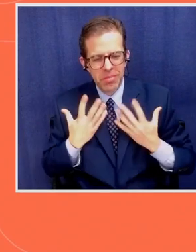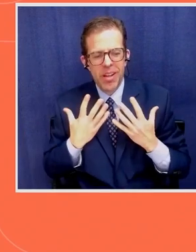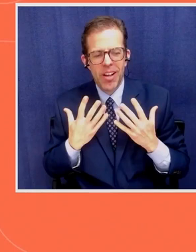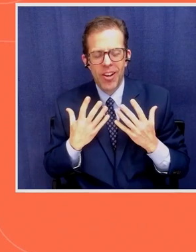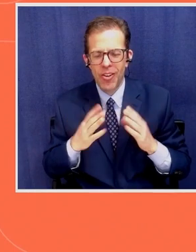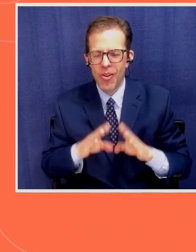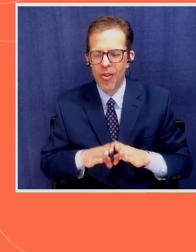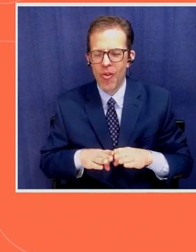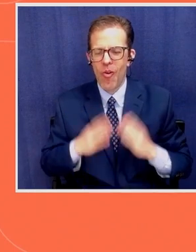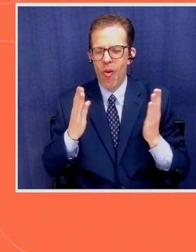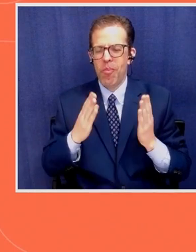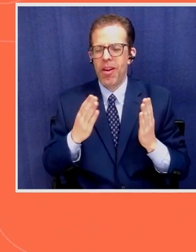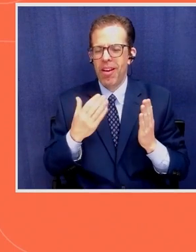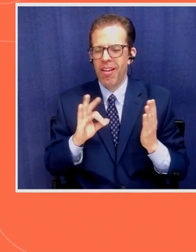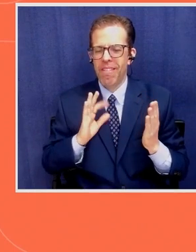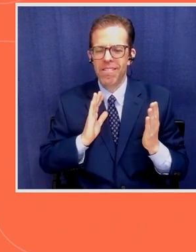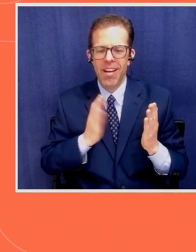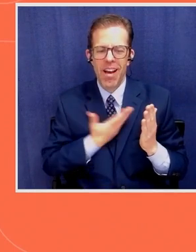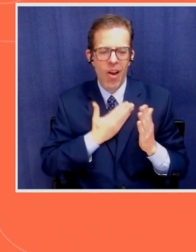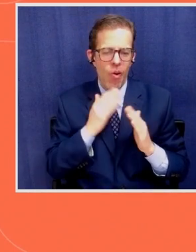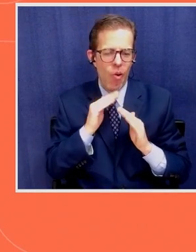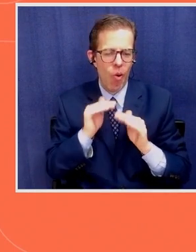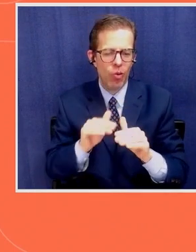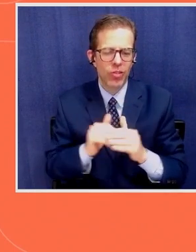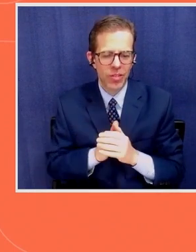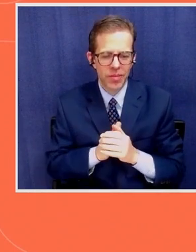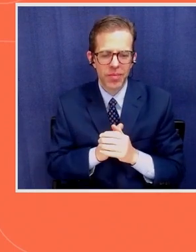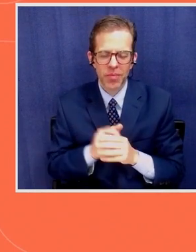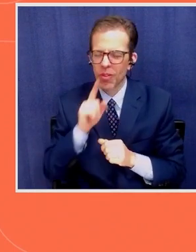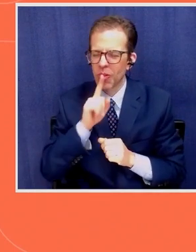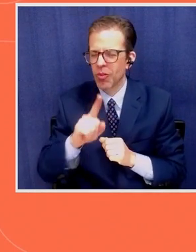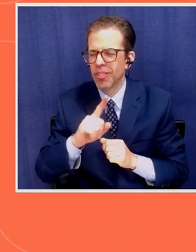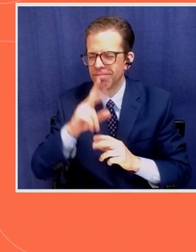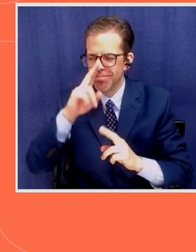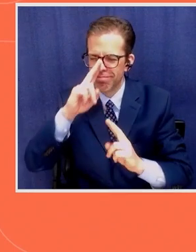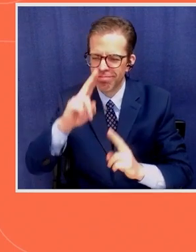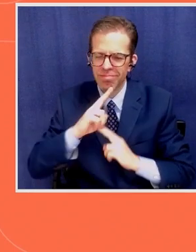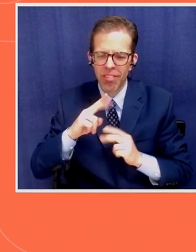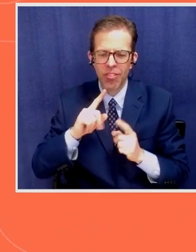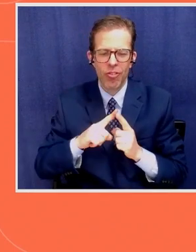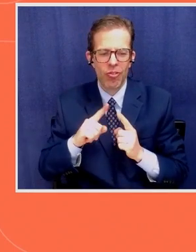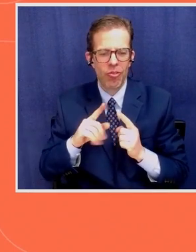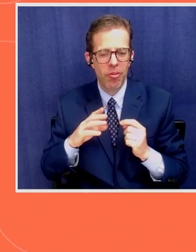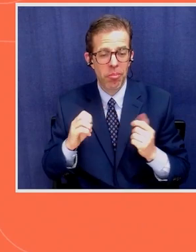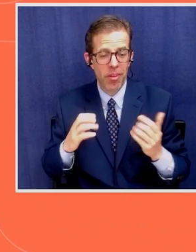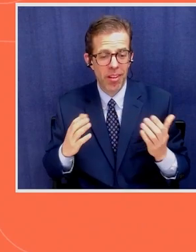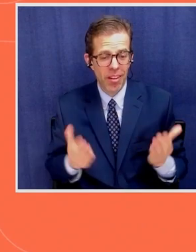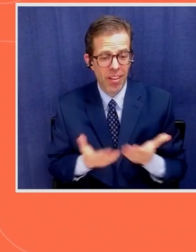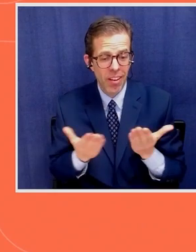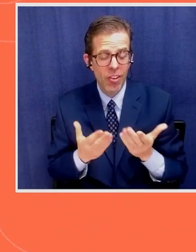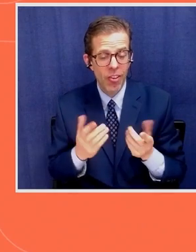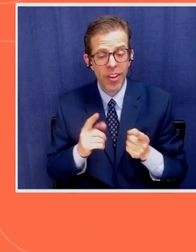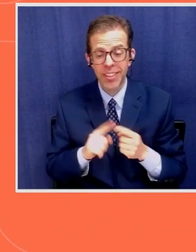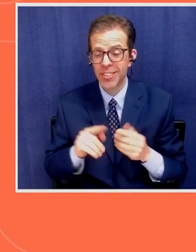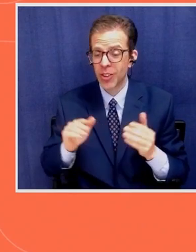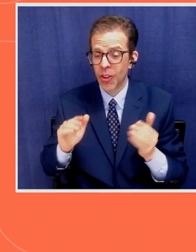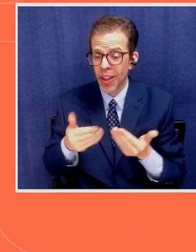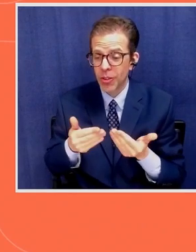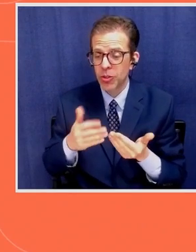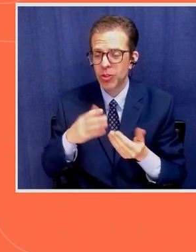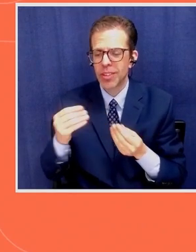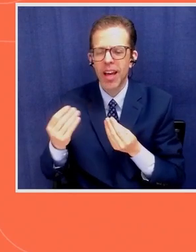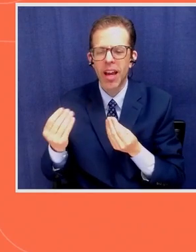our ocean. It's really a great honor to be here and to introduce and moderate the